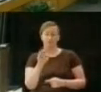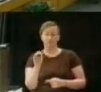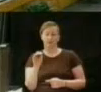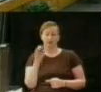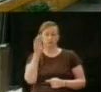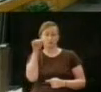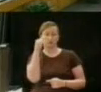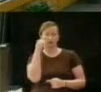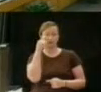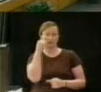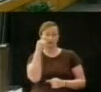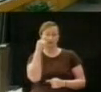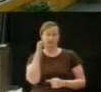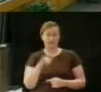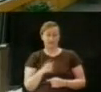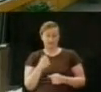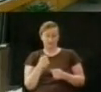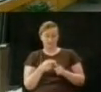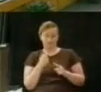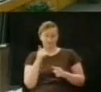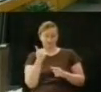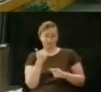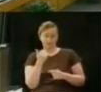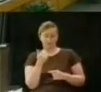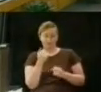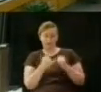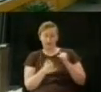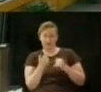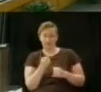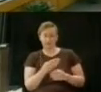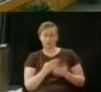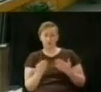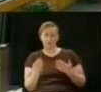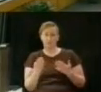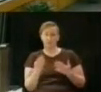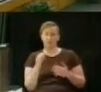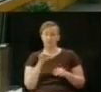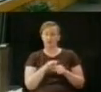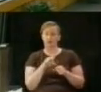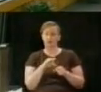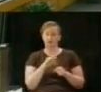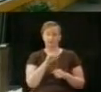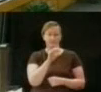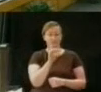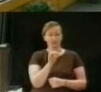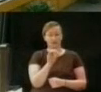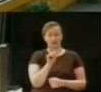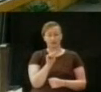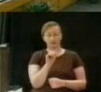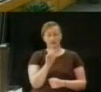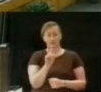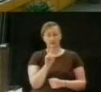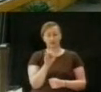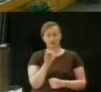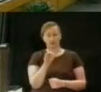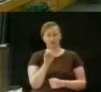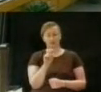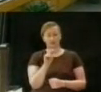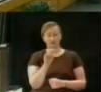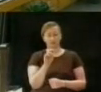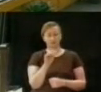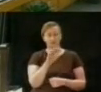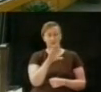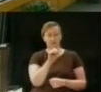The other thing that I think people are leery of is that when we talk about metro government, and this has come out of the last couple of votes that I recall,